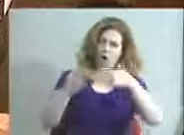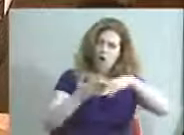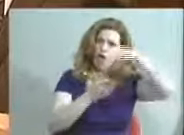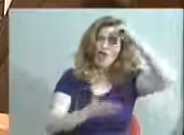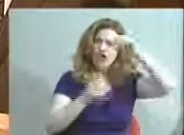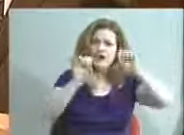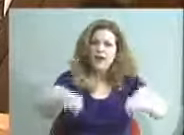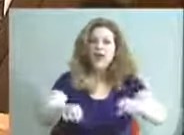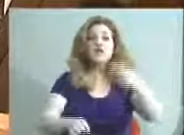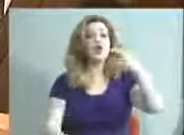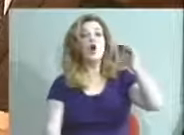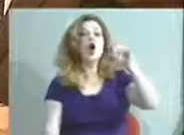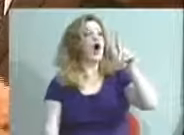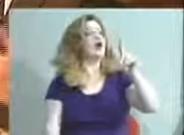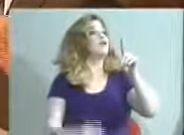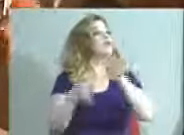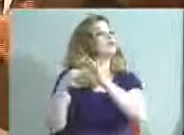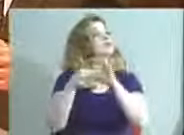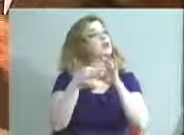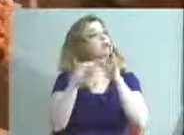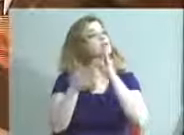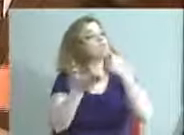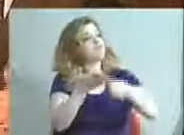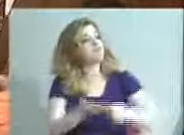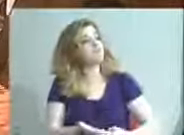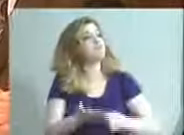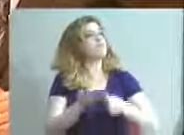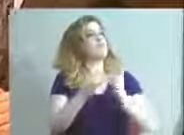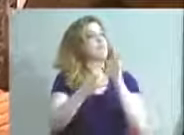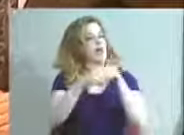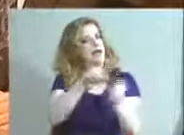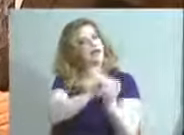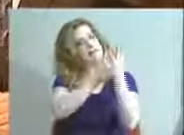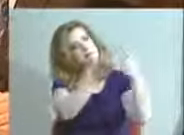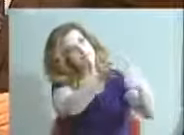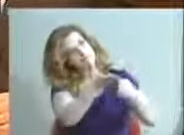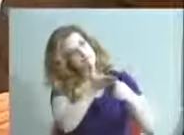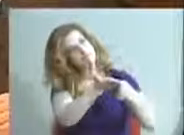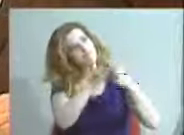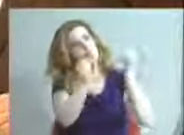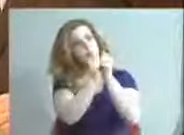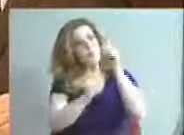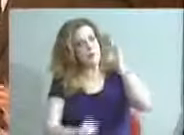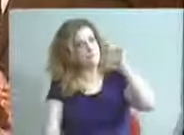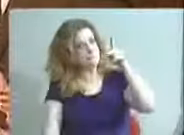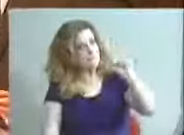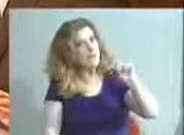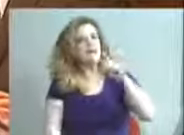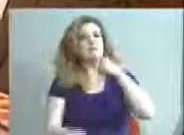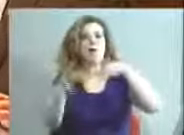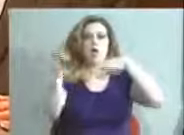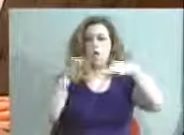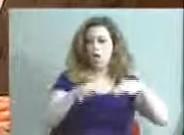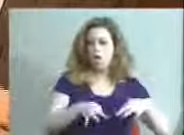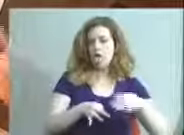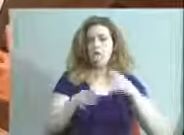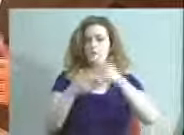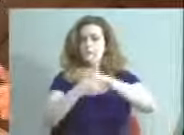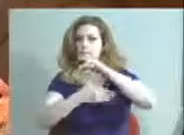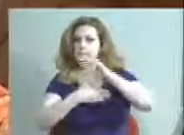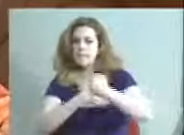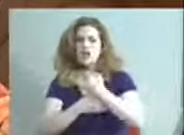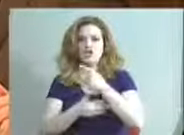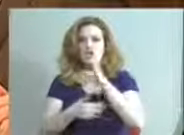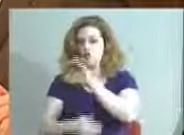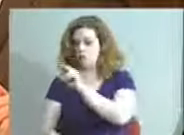Consortium, we had a serendipitous encounter with them in Boston where I was describing Cradle to Career, and then they